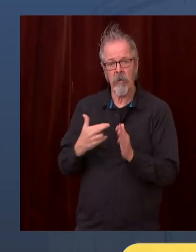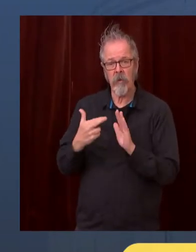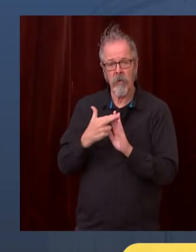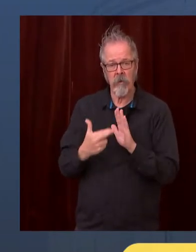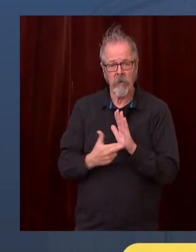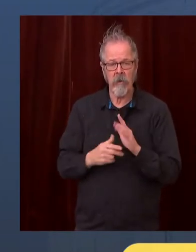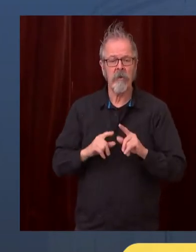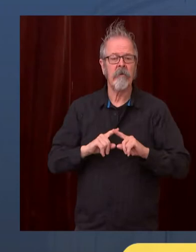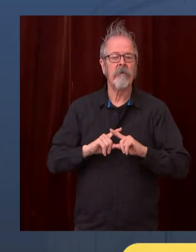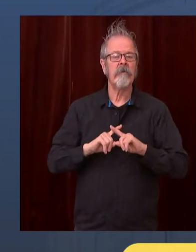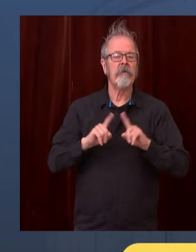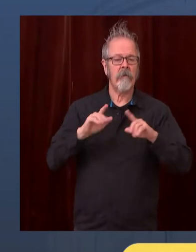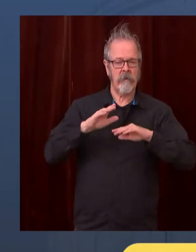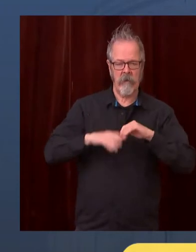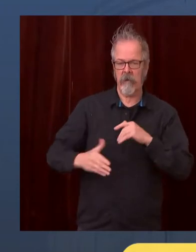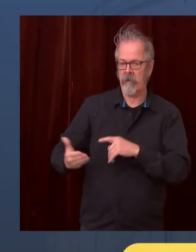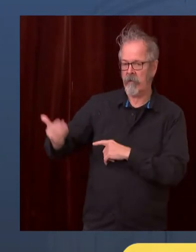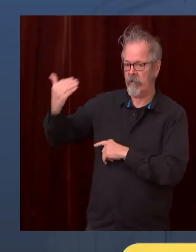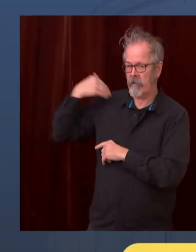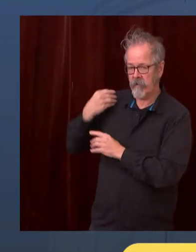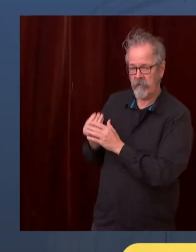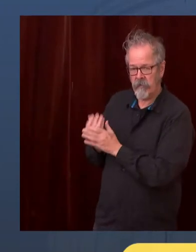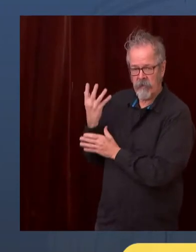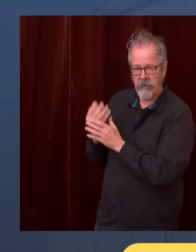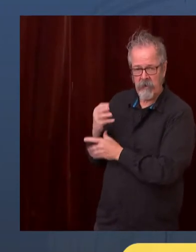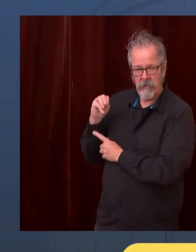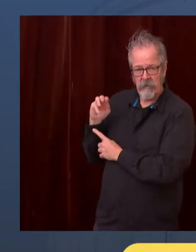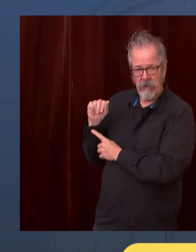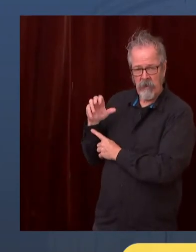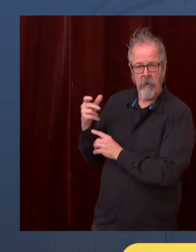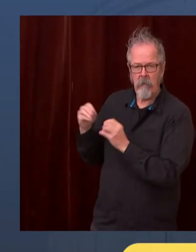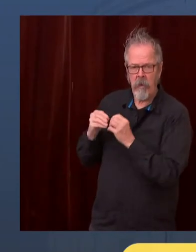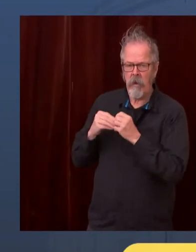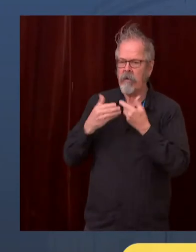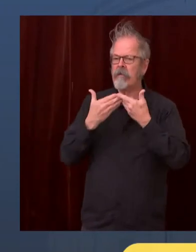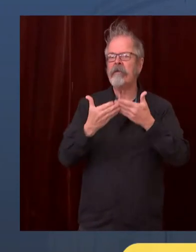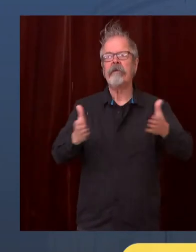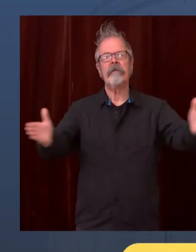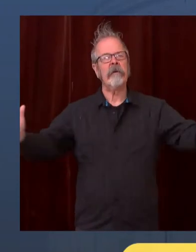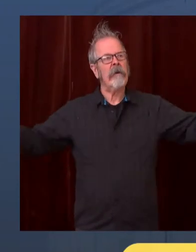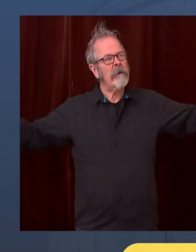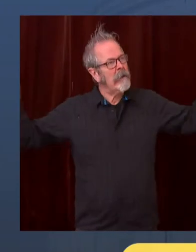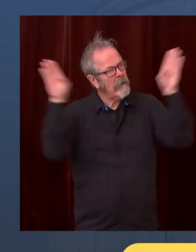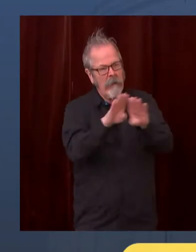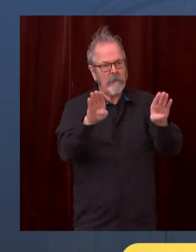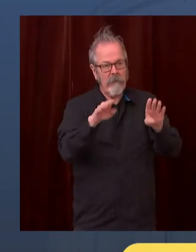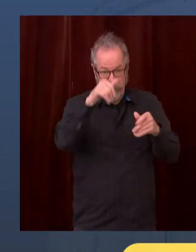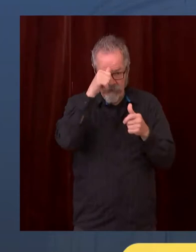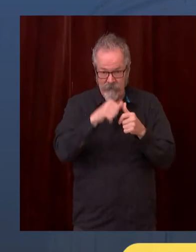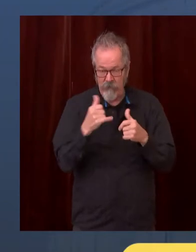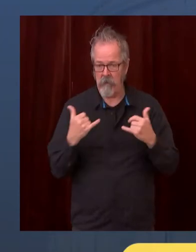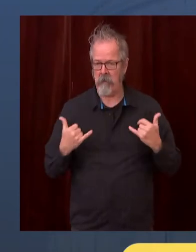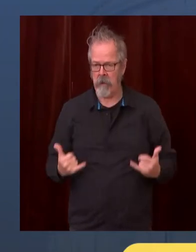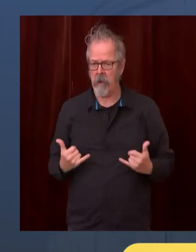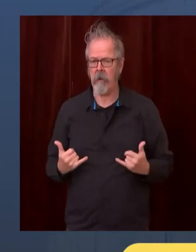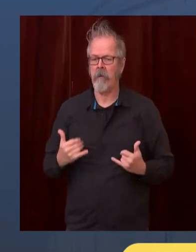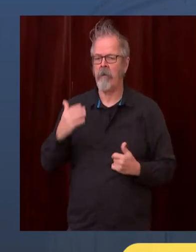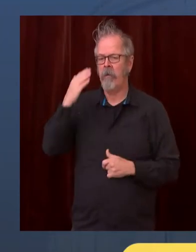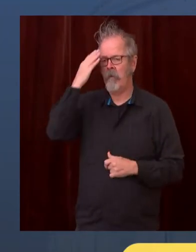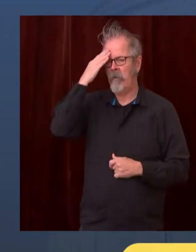number of things more safely when we adhere to health guidance. So this is a much less restrictive